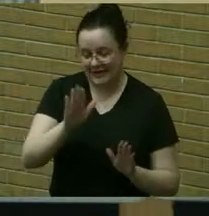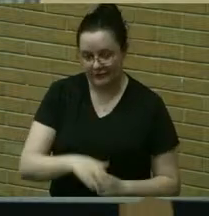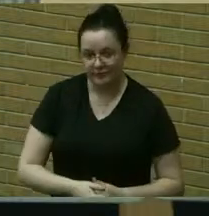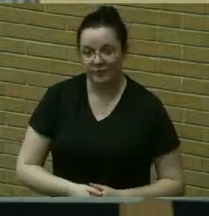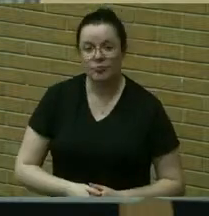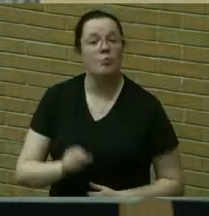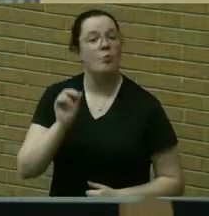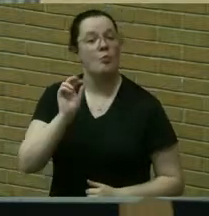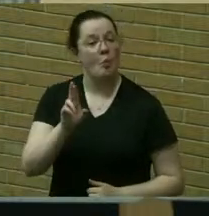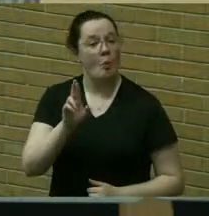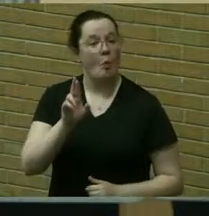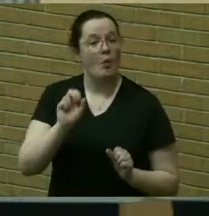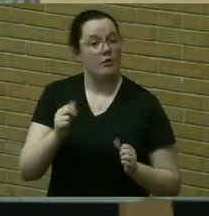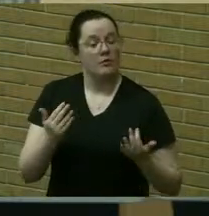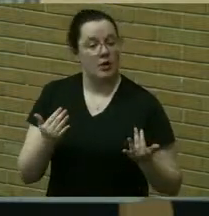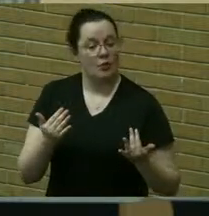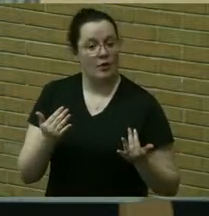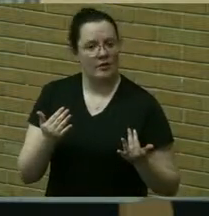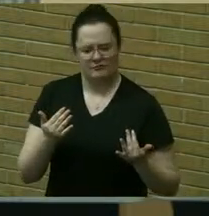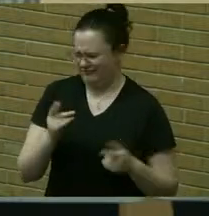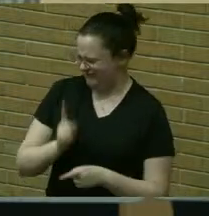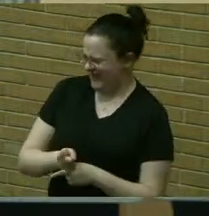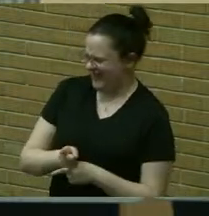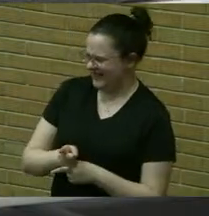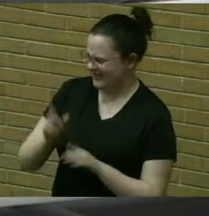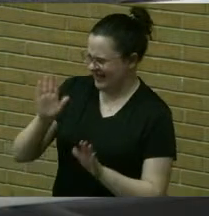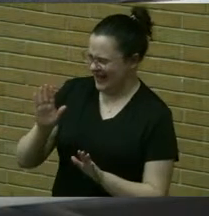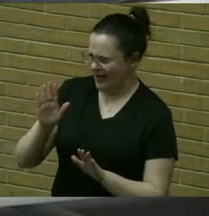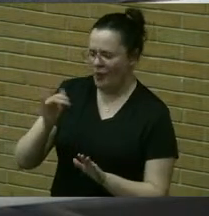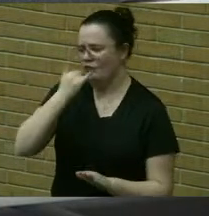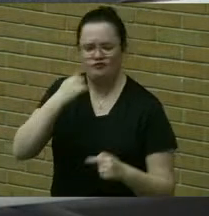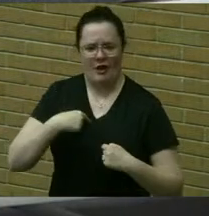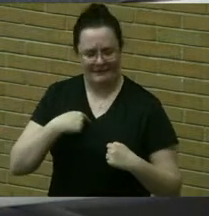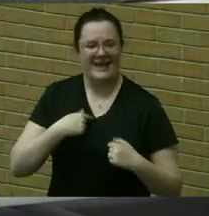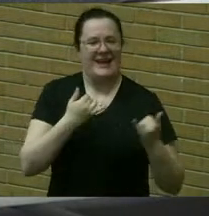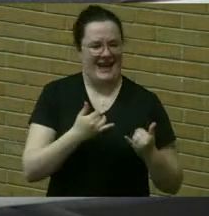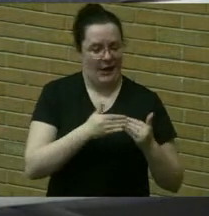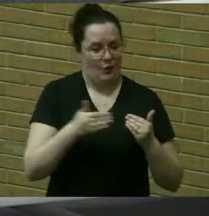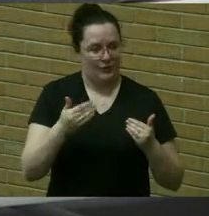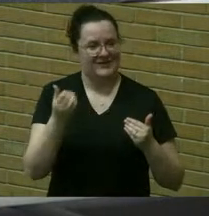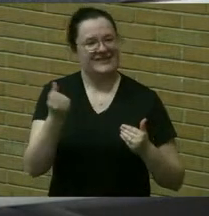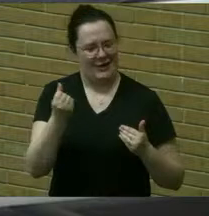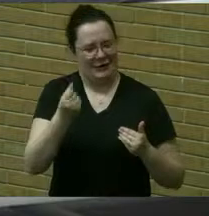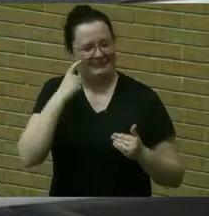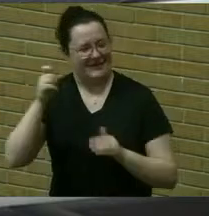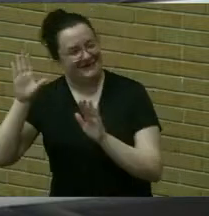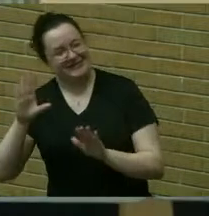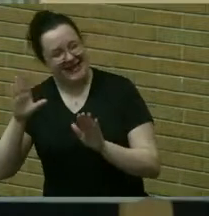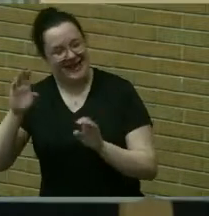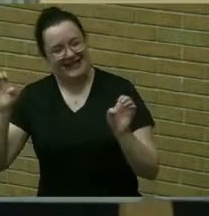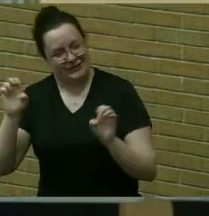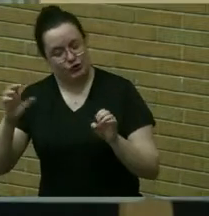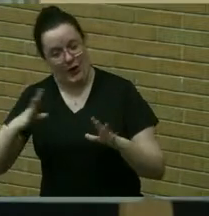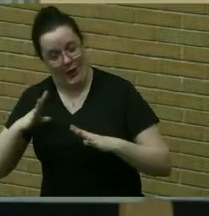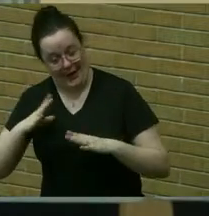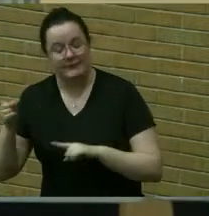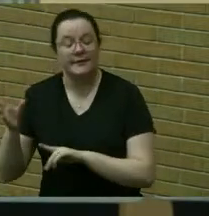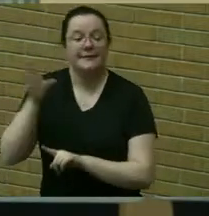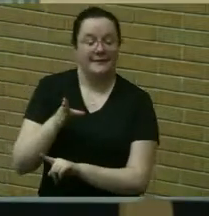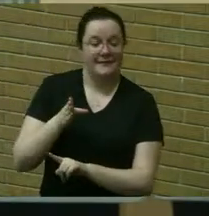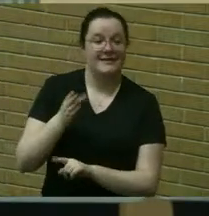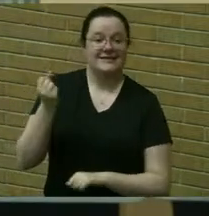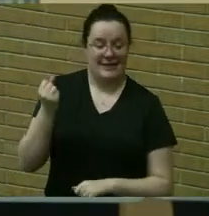at your am i right sunday saturday that's right because it's eastern um um